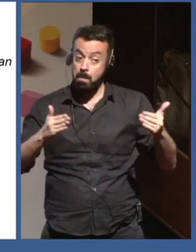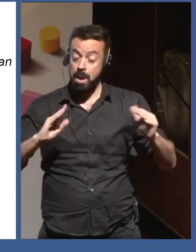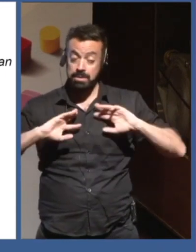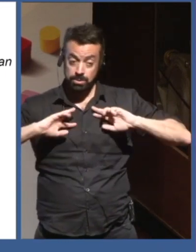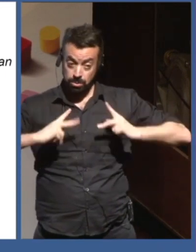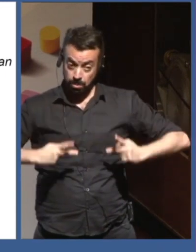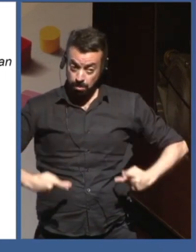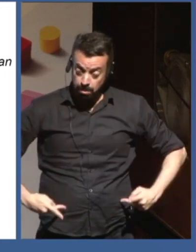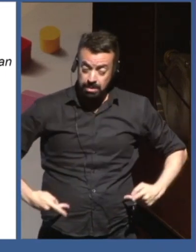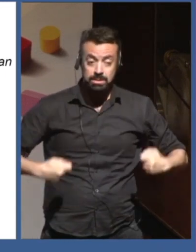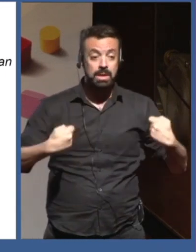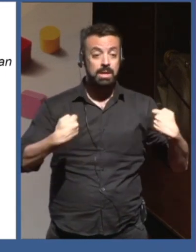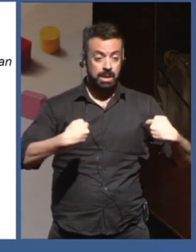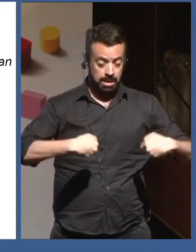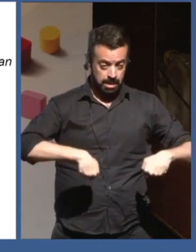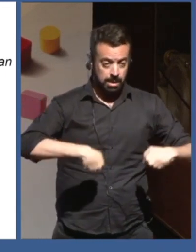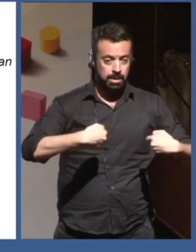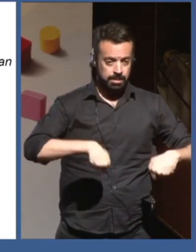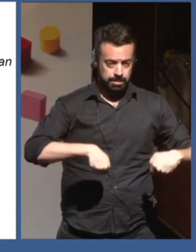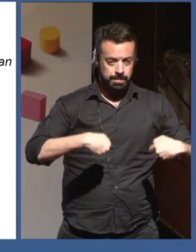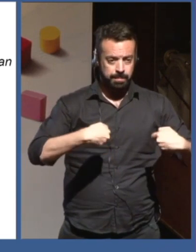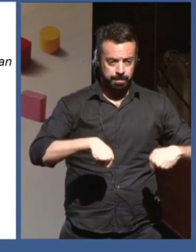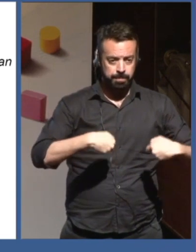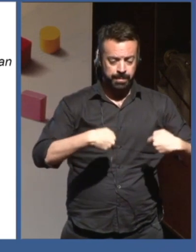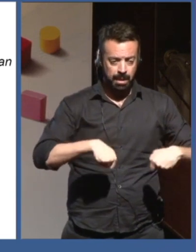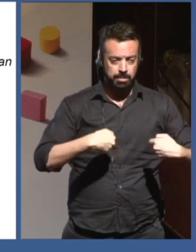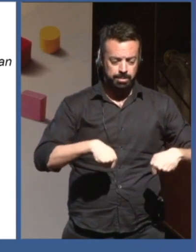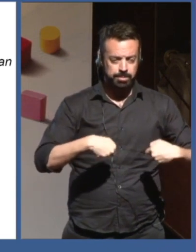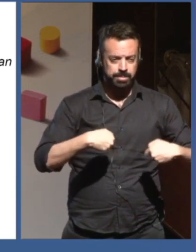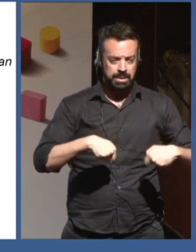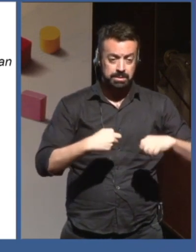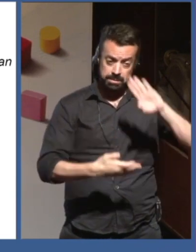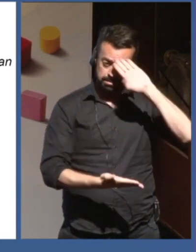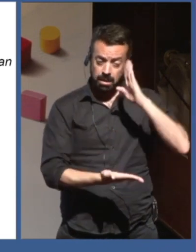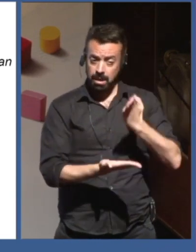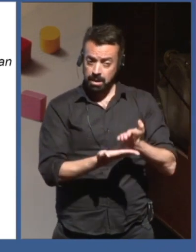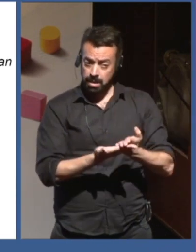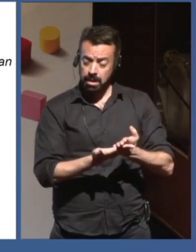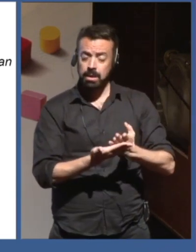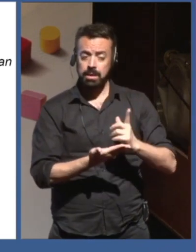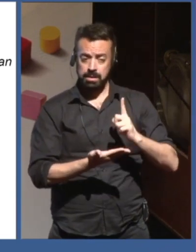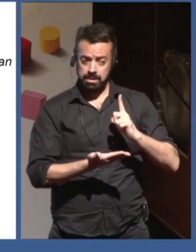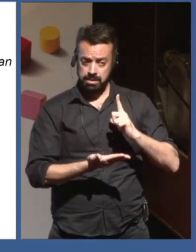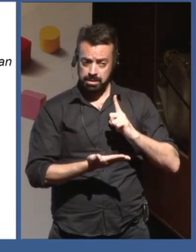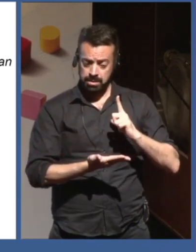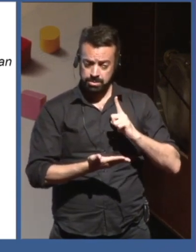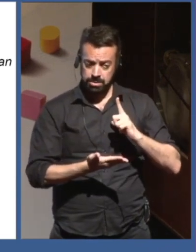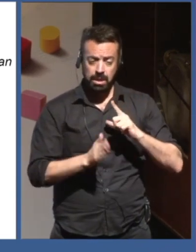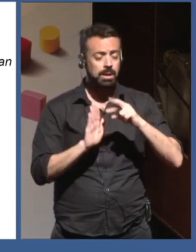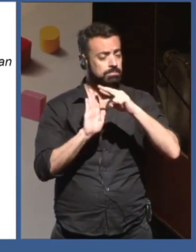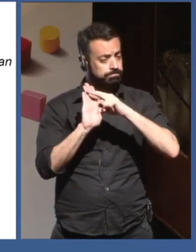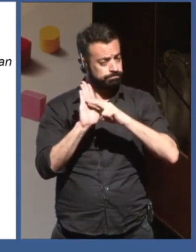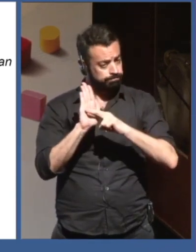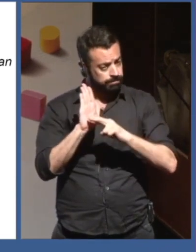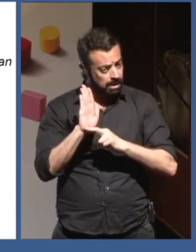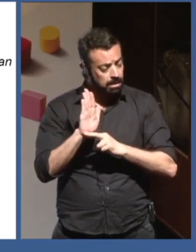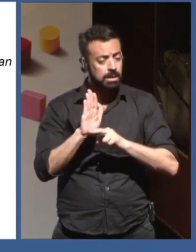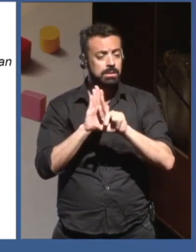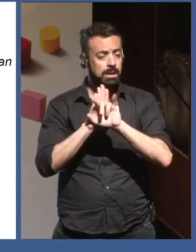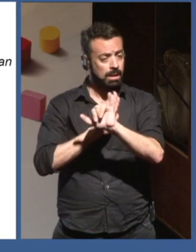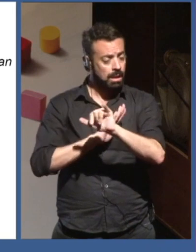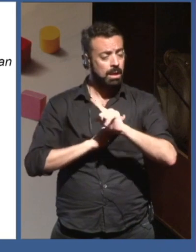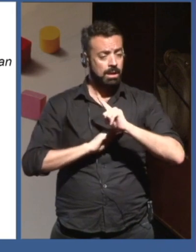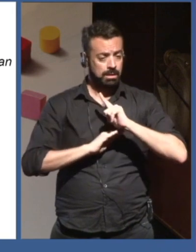regulation, but not just through regulation. There's a lot of work also in terms of building the right